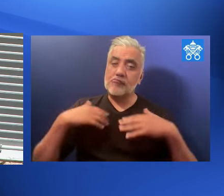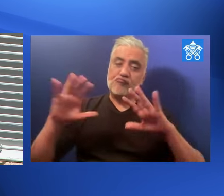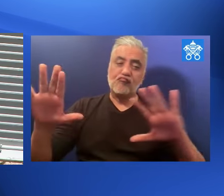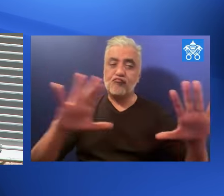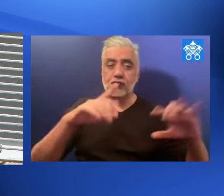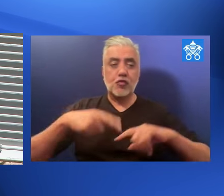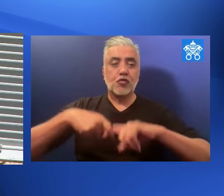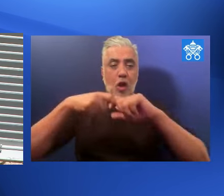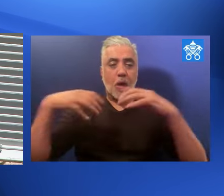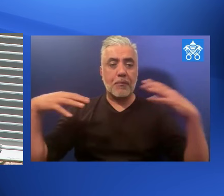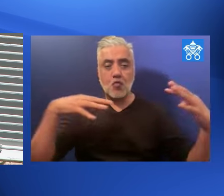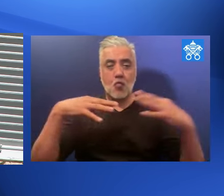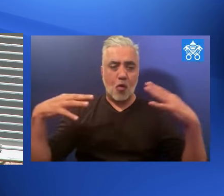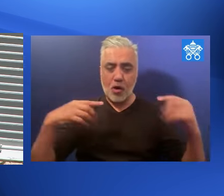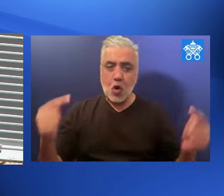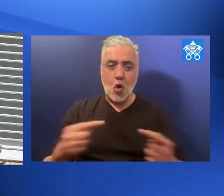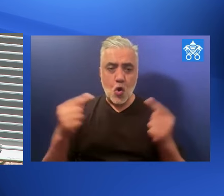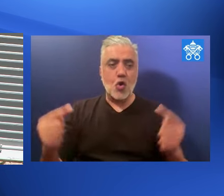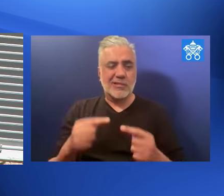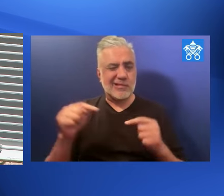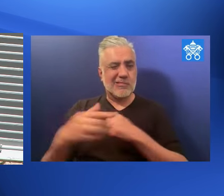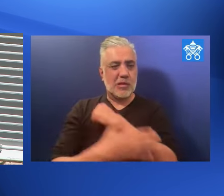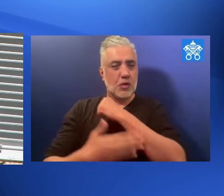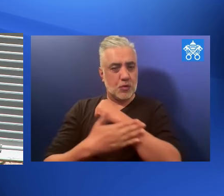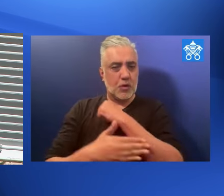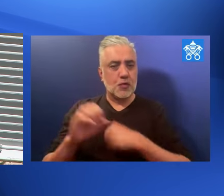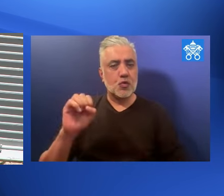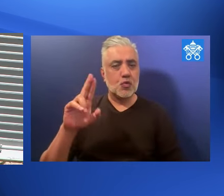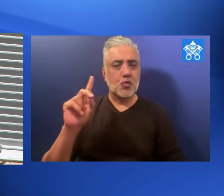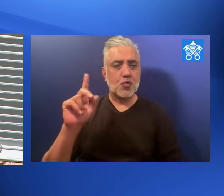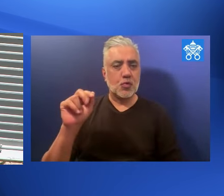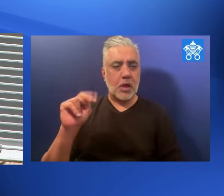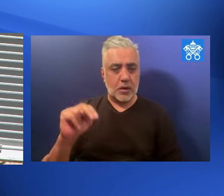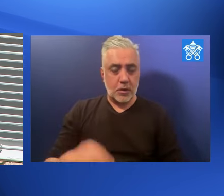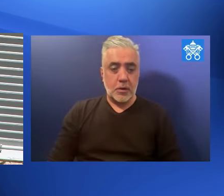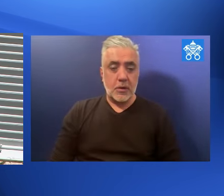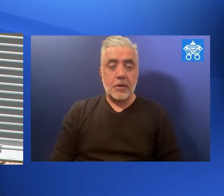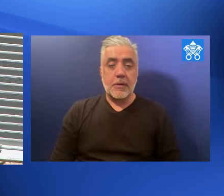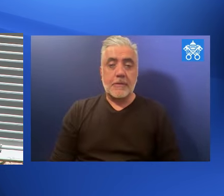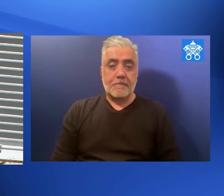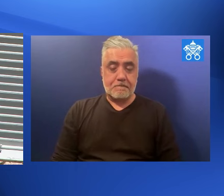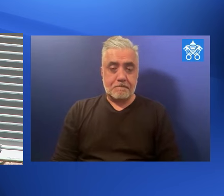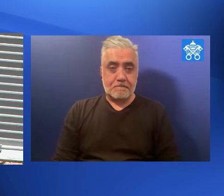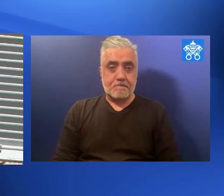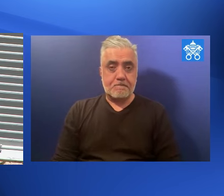involved to stop this war, which hurts so much this country.